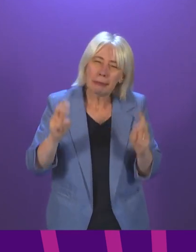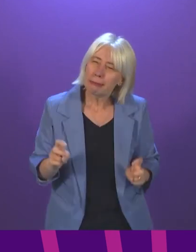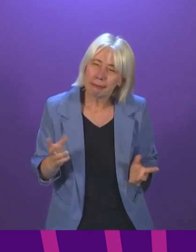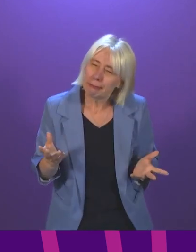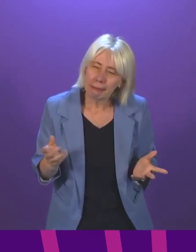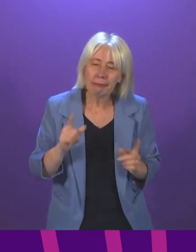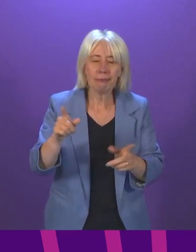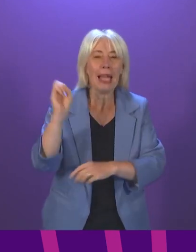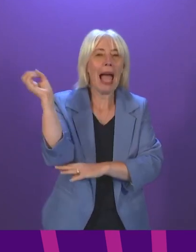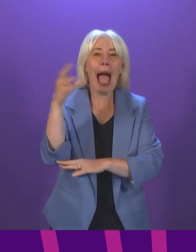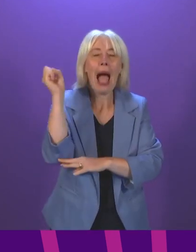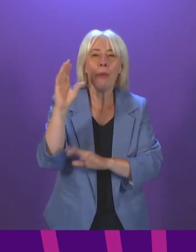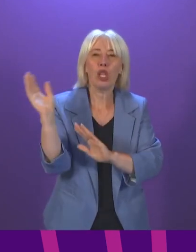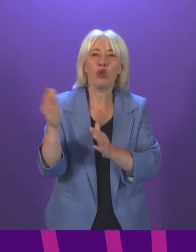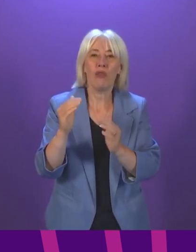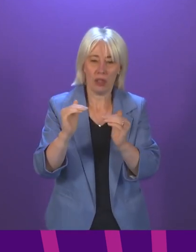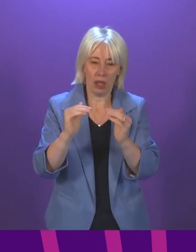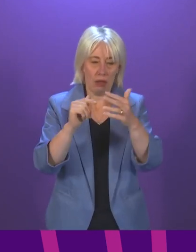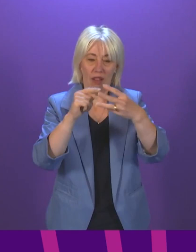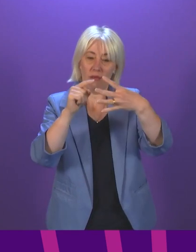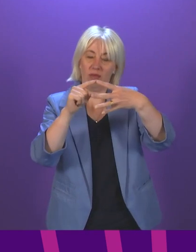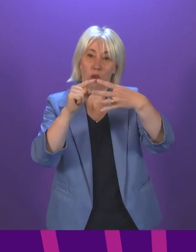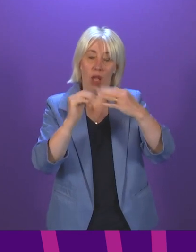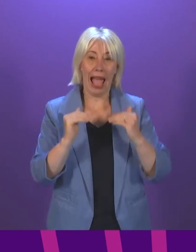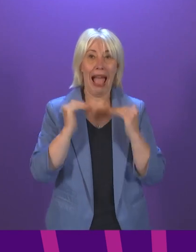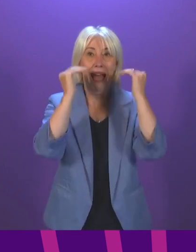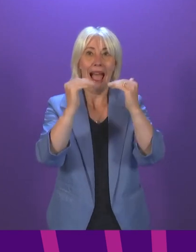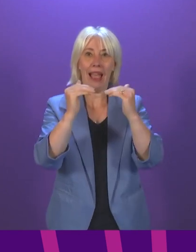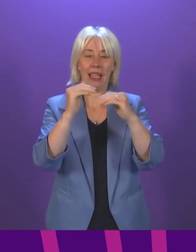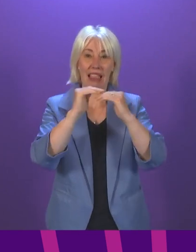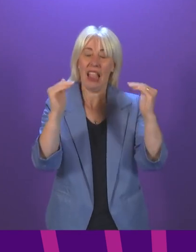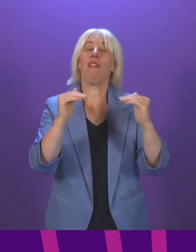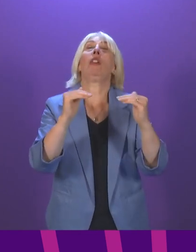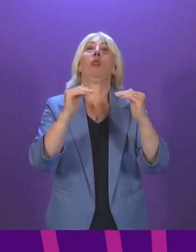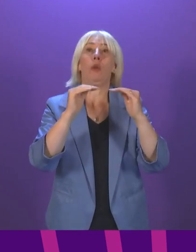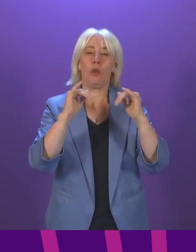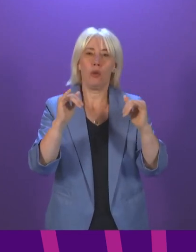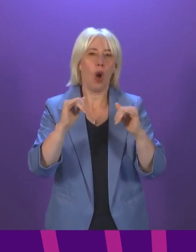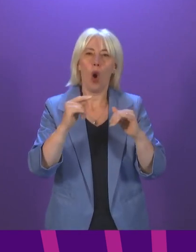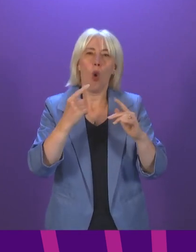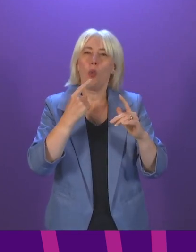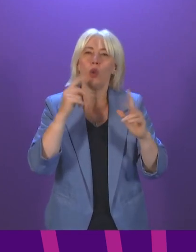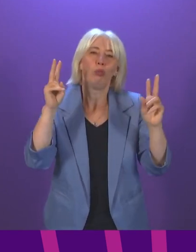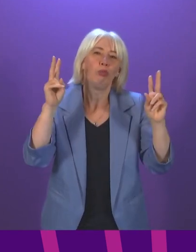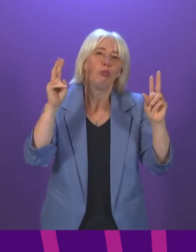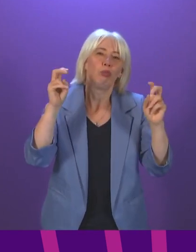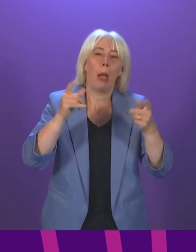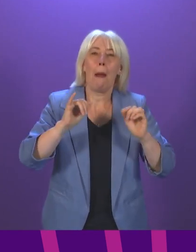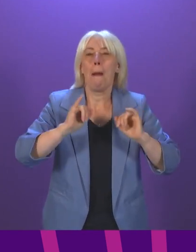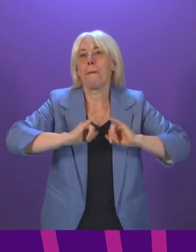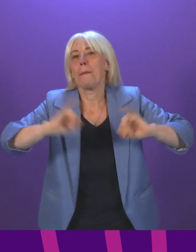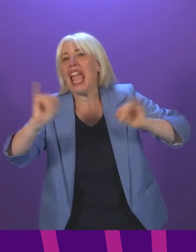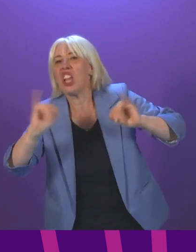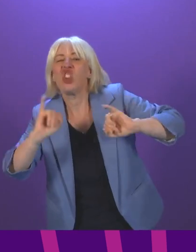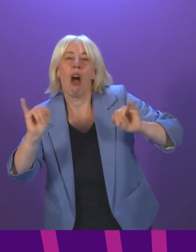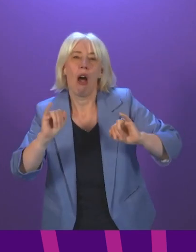service is operating at its highest level of escalation. Because we do not call that a major incident, it is called level